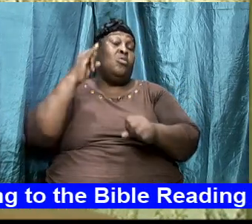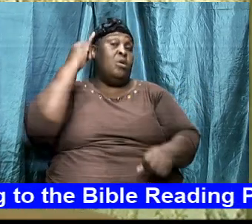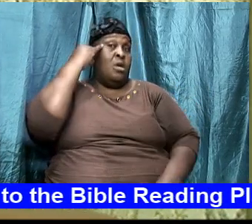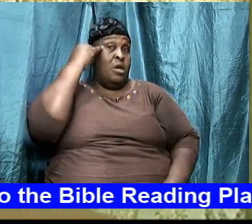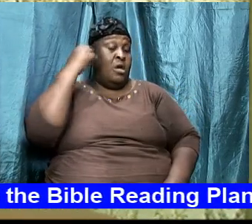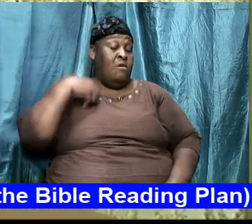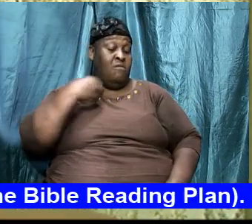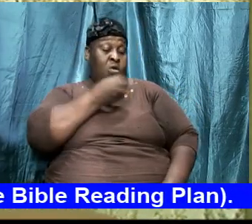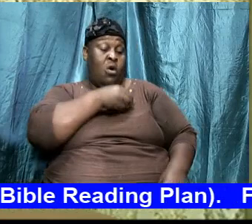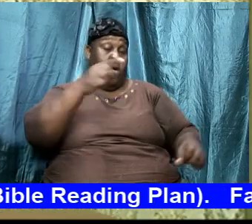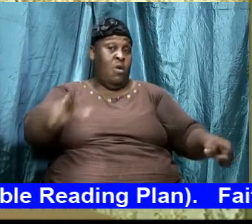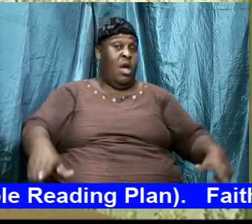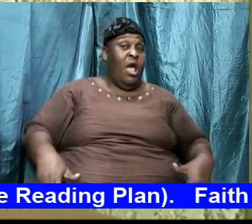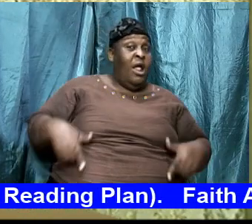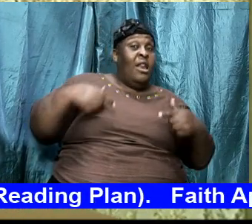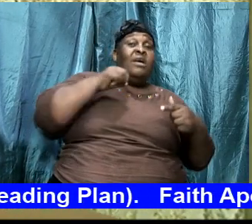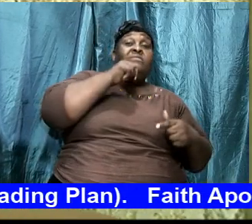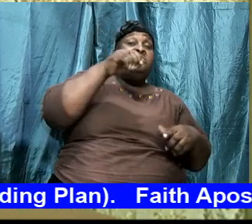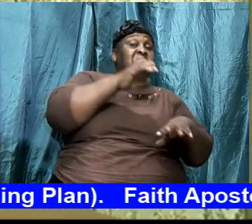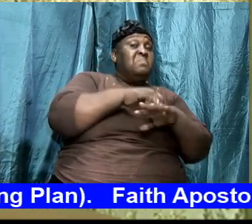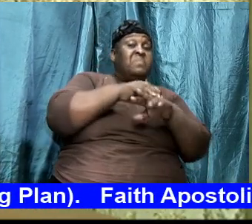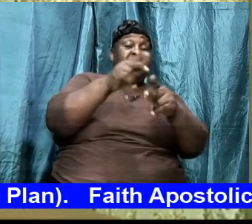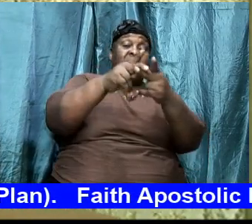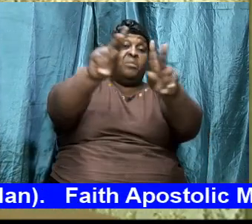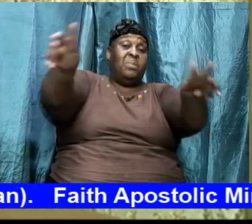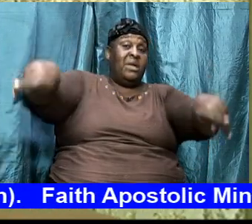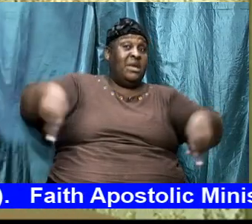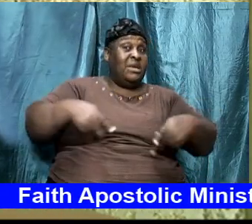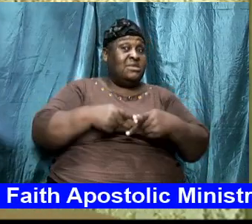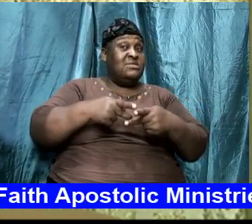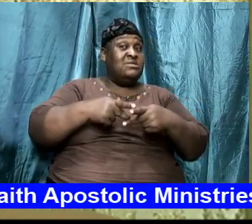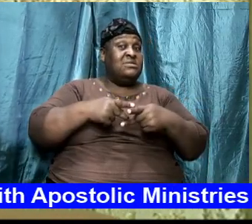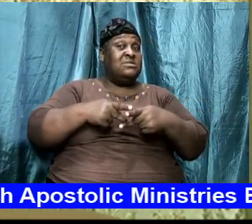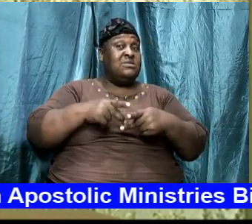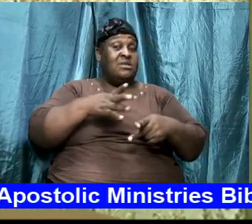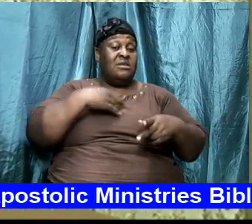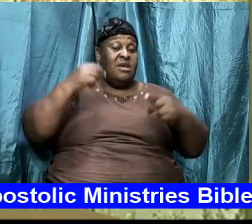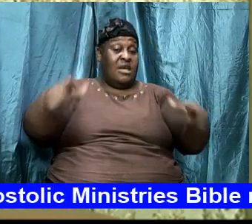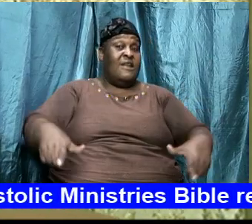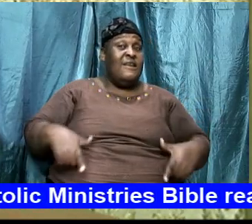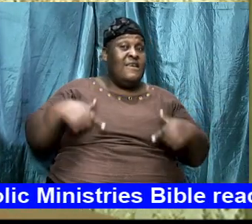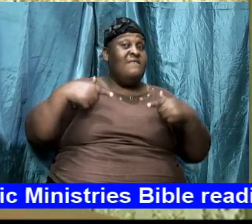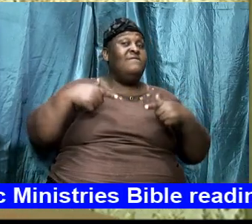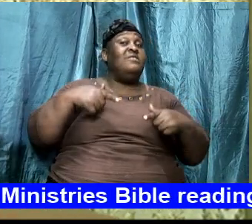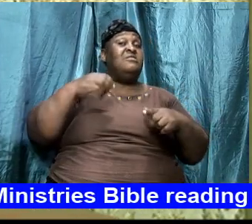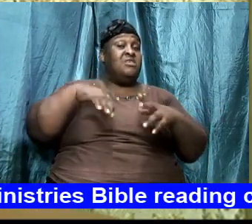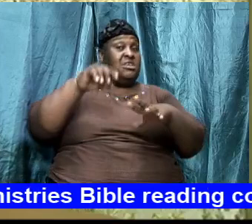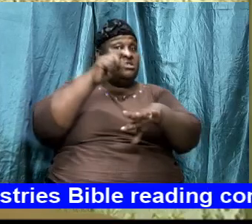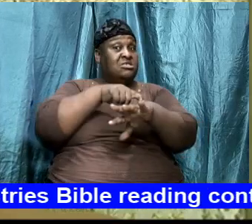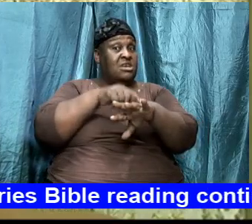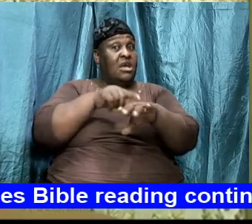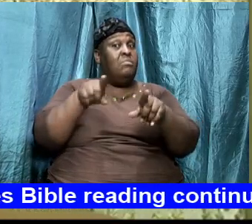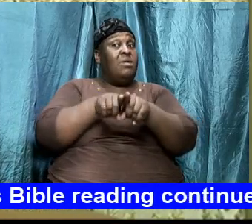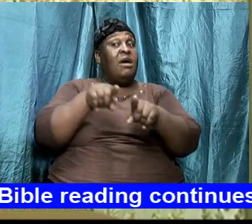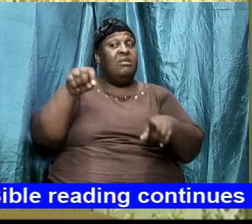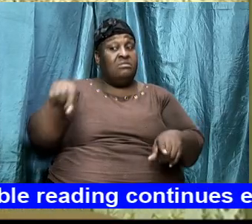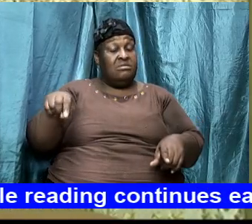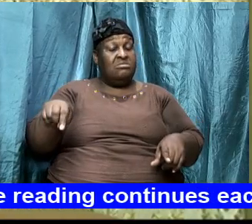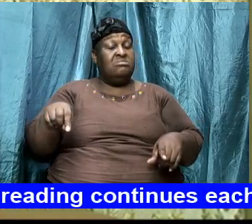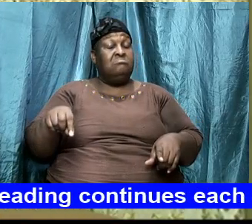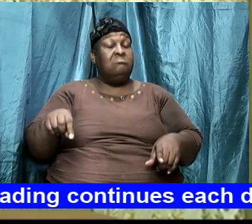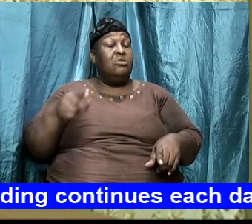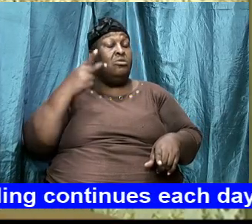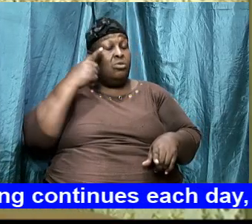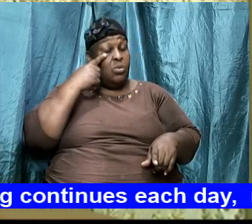our lives is not at the place and we are living in such a time like this look here I am talking to myself too you